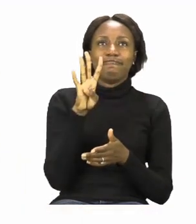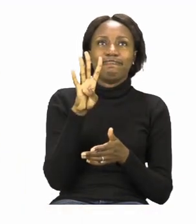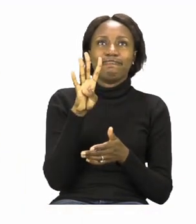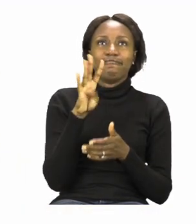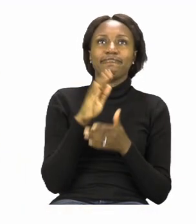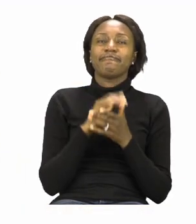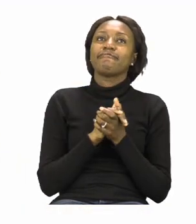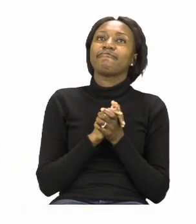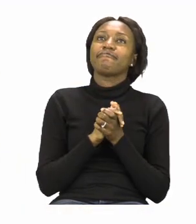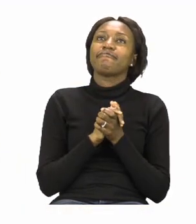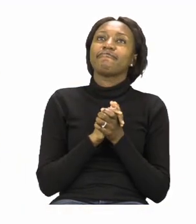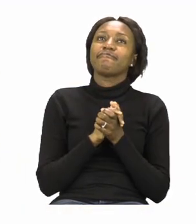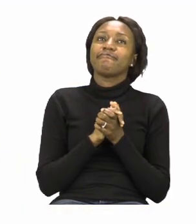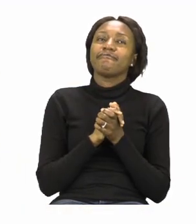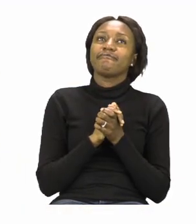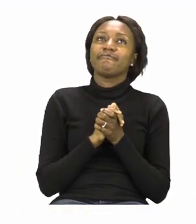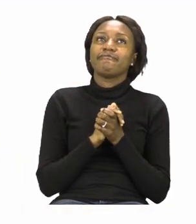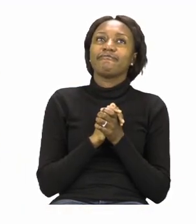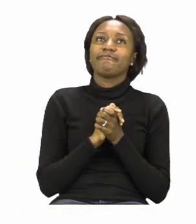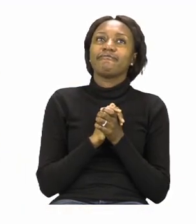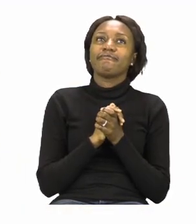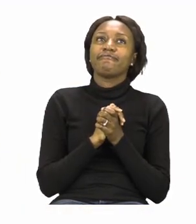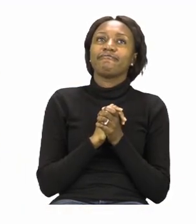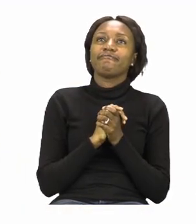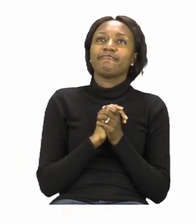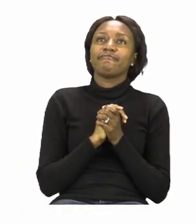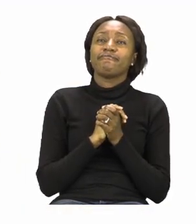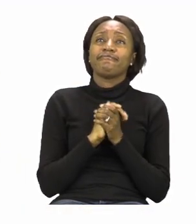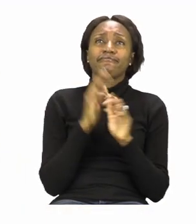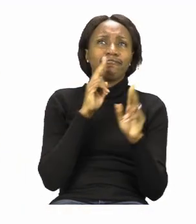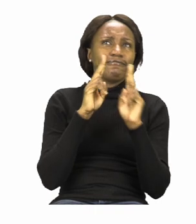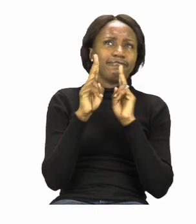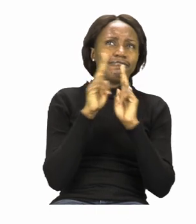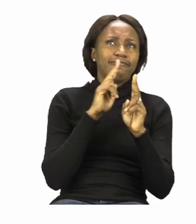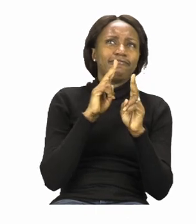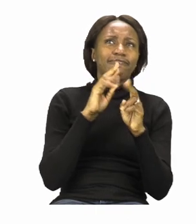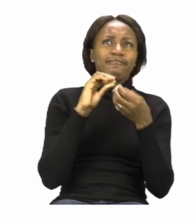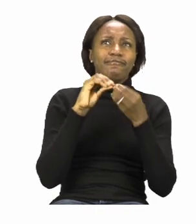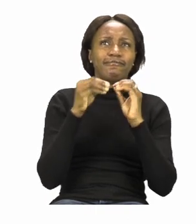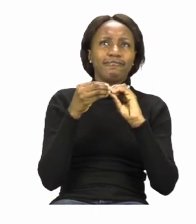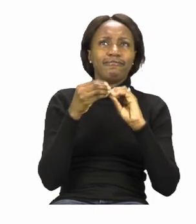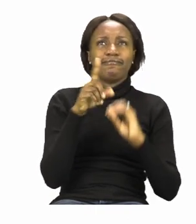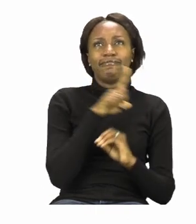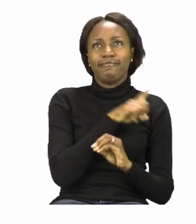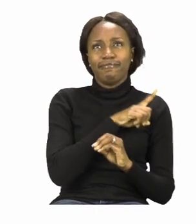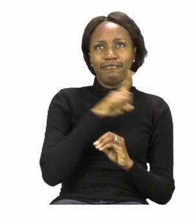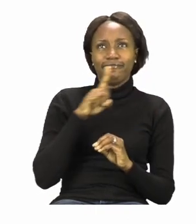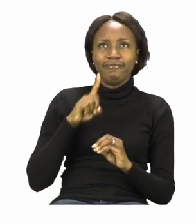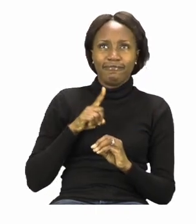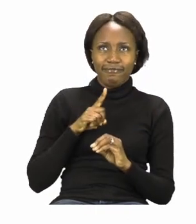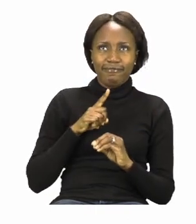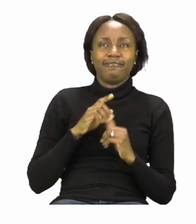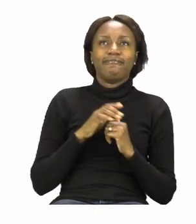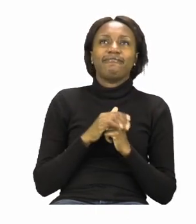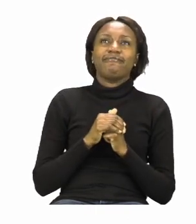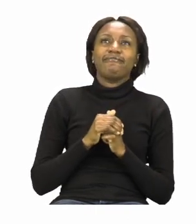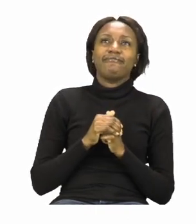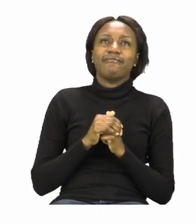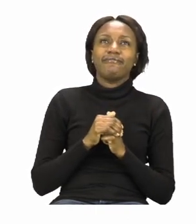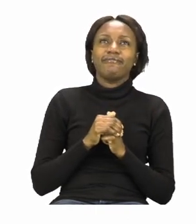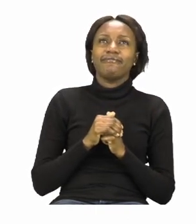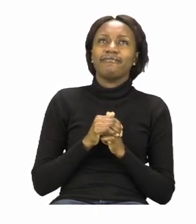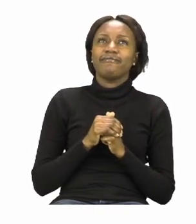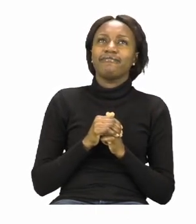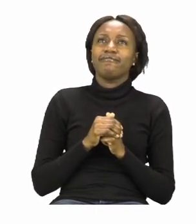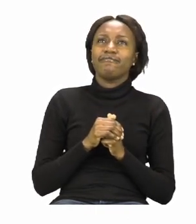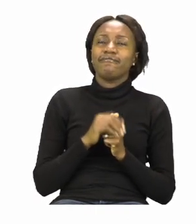On page 14, we are going to be doing the number 11. Now, the number 11 is made up